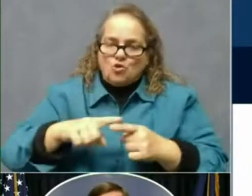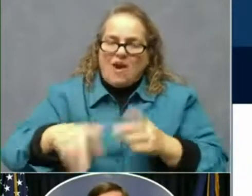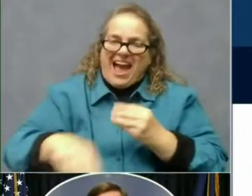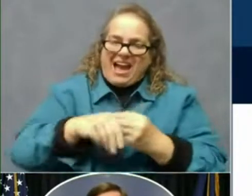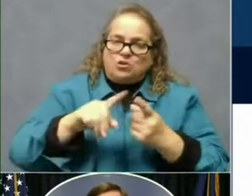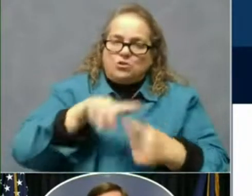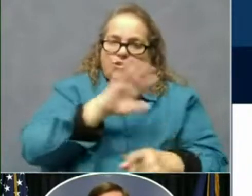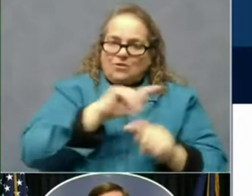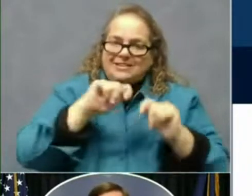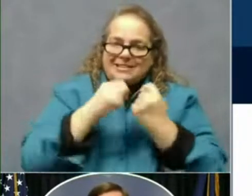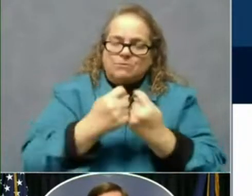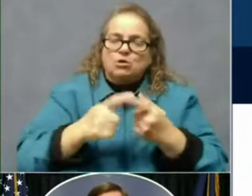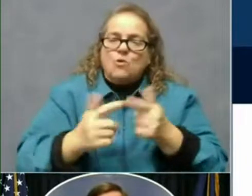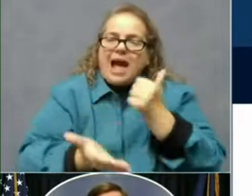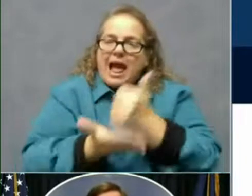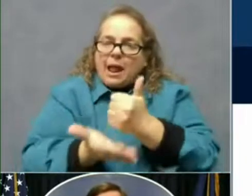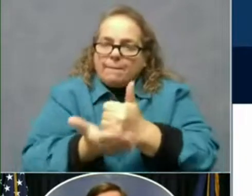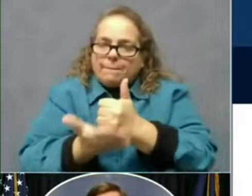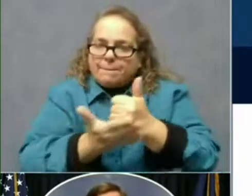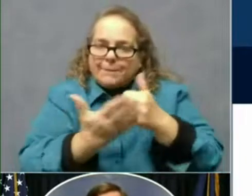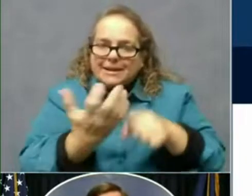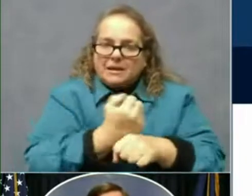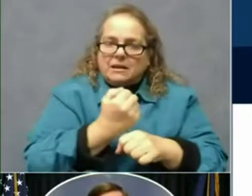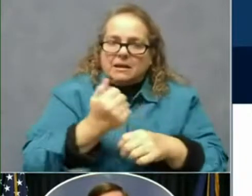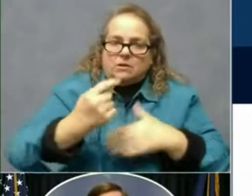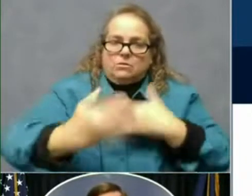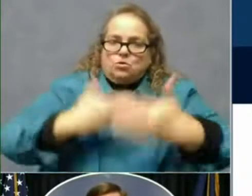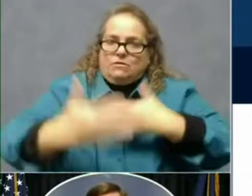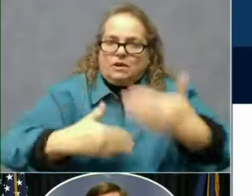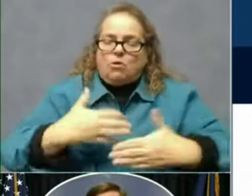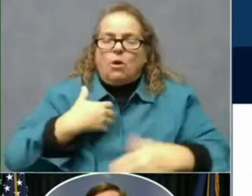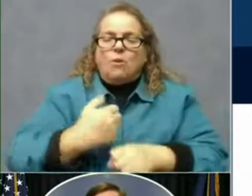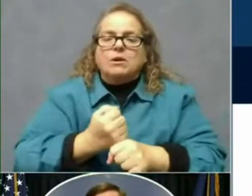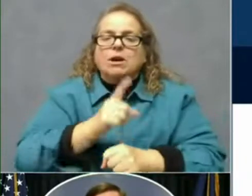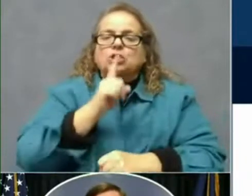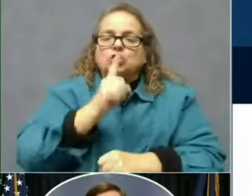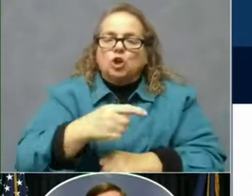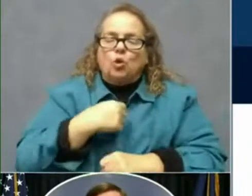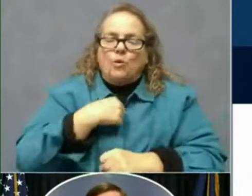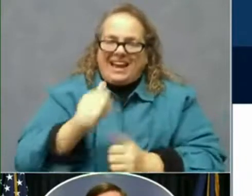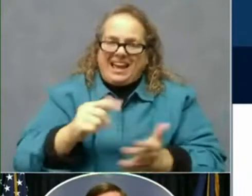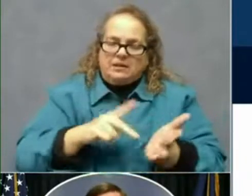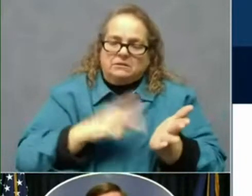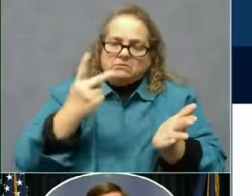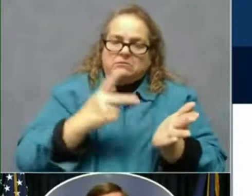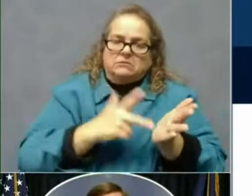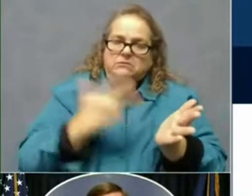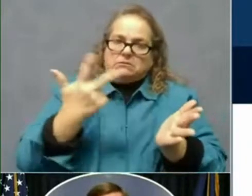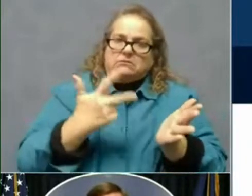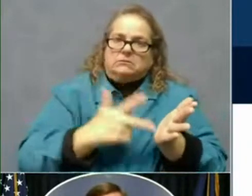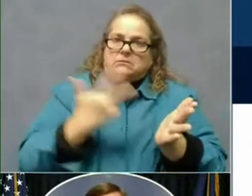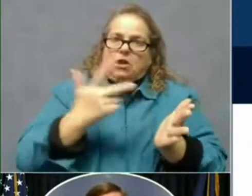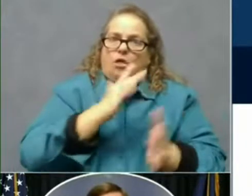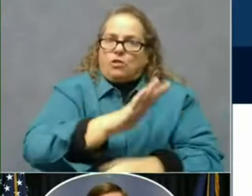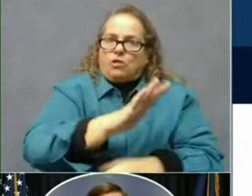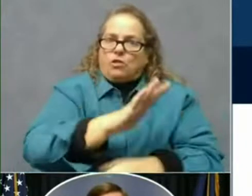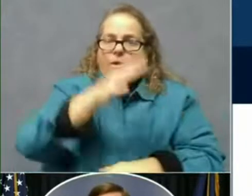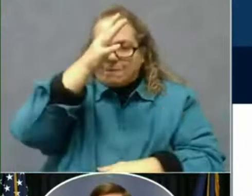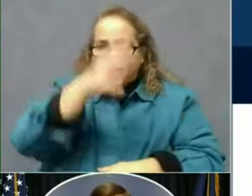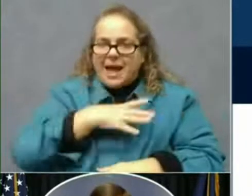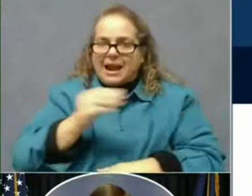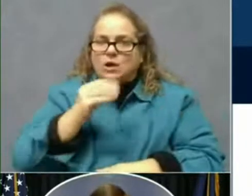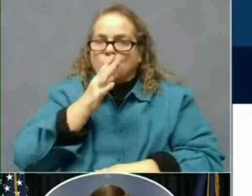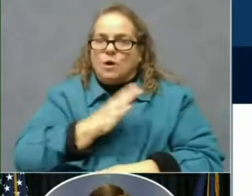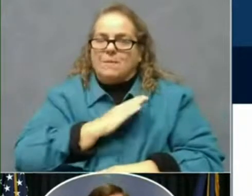We want to make sure that we can multiply their man and woman power so we can do more faster. Again, we